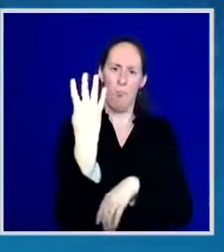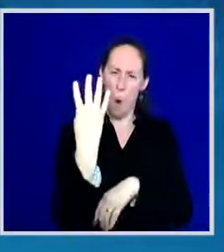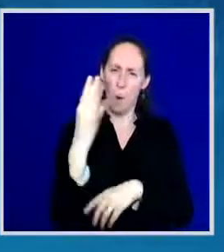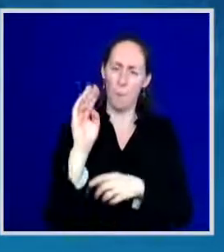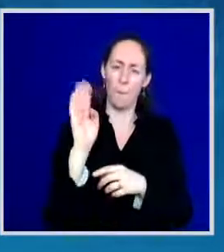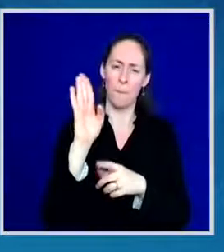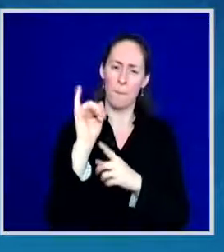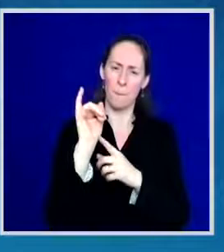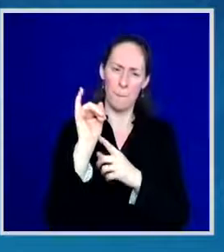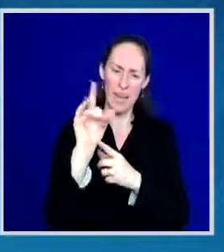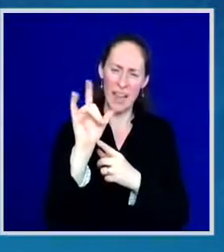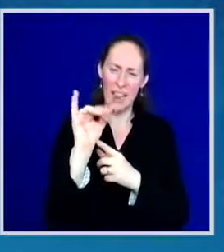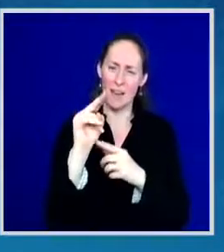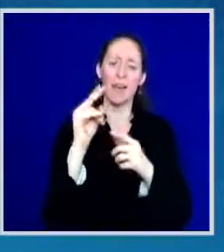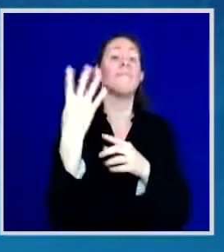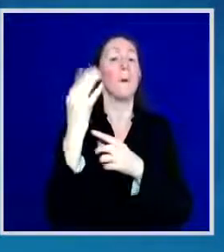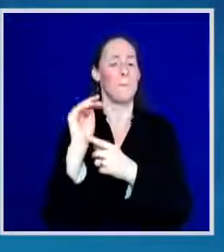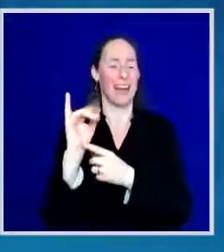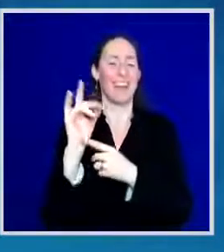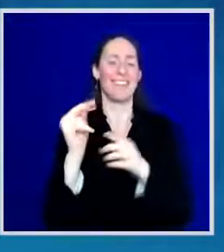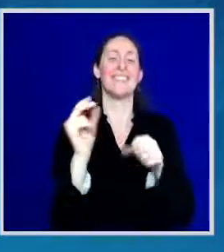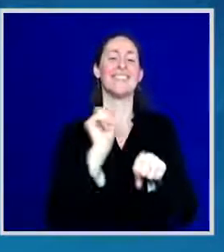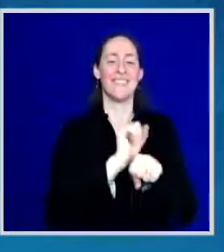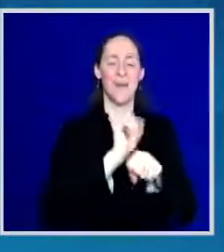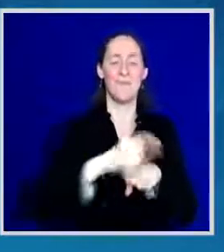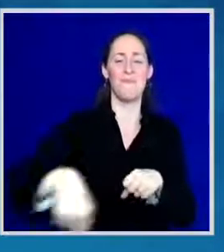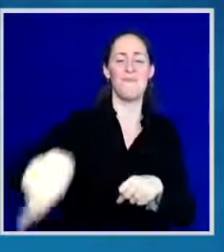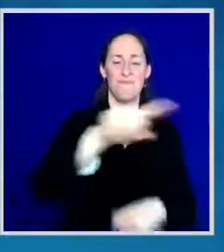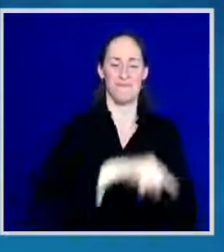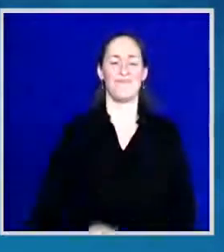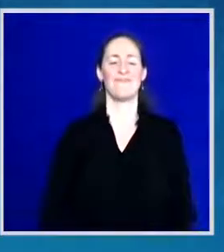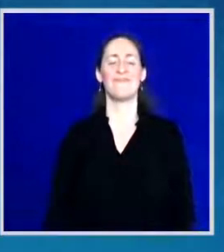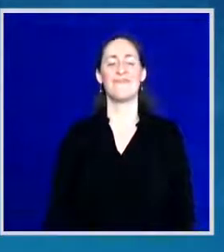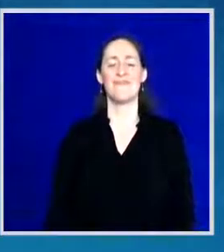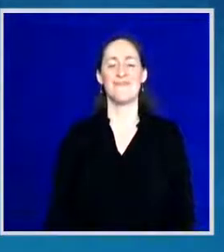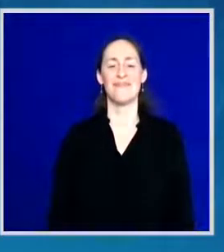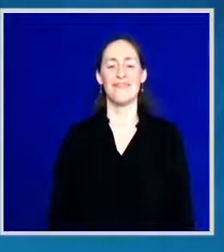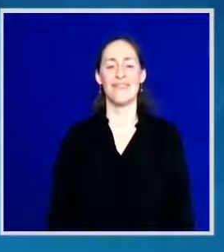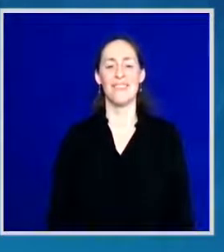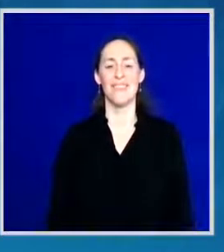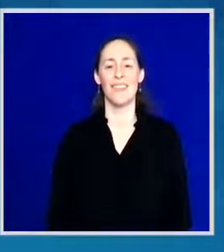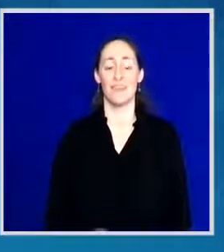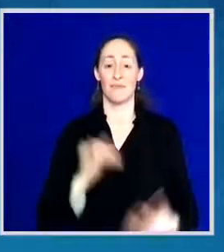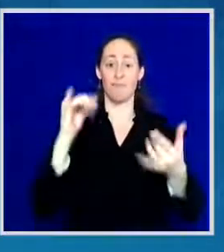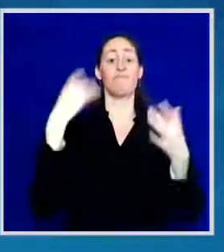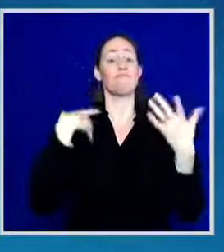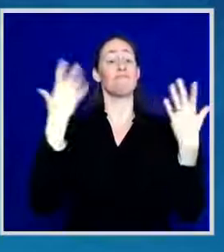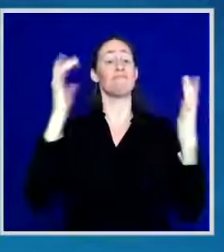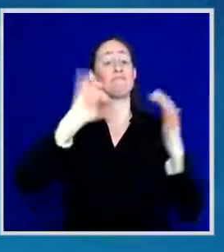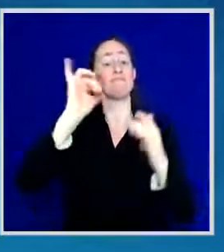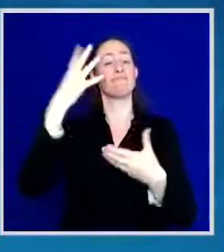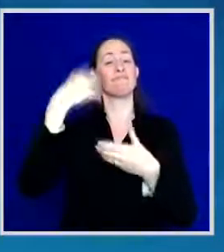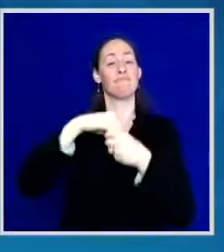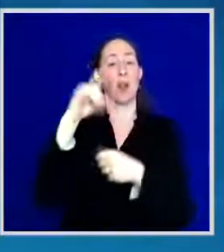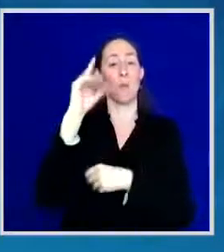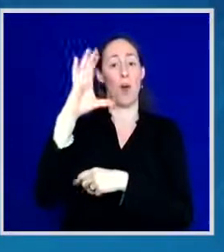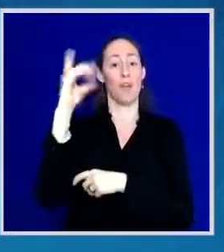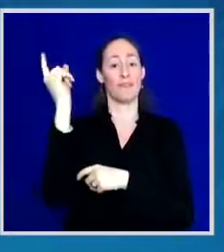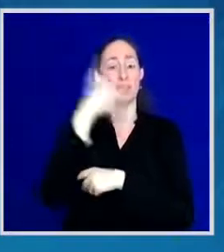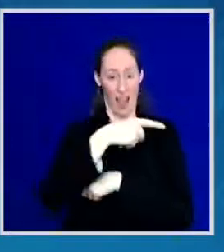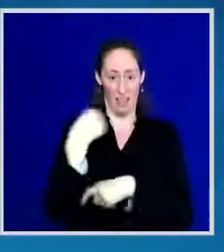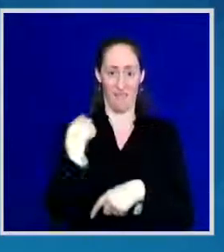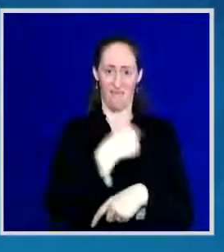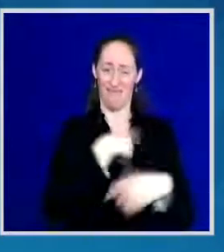to jobs. In one hundred days, we have created more new jobs than any other